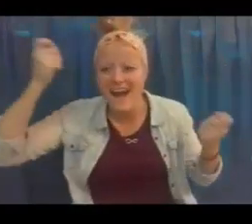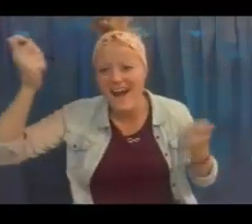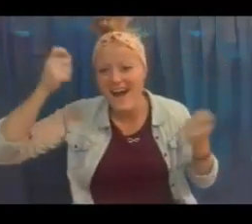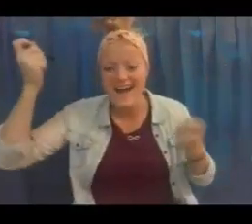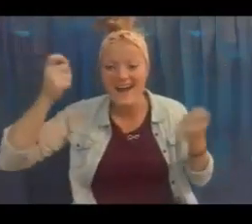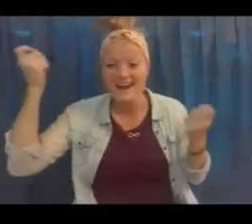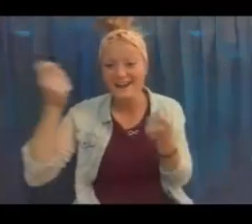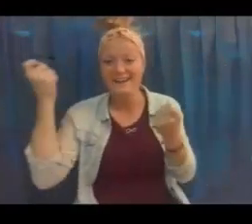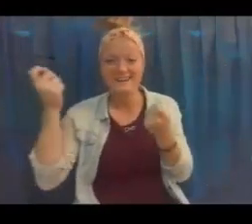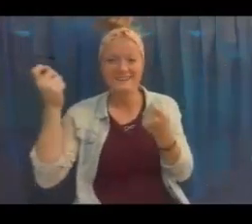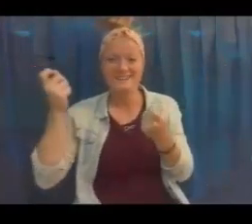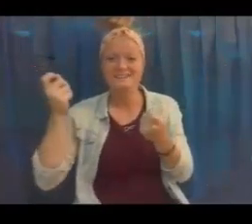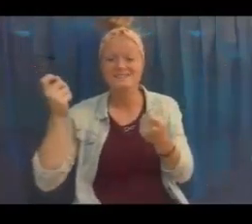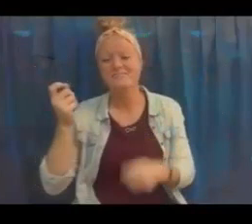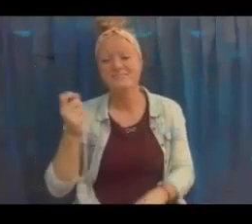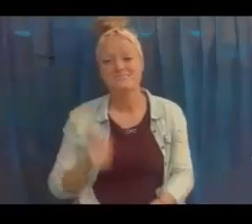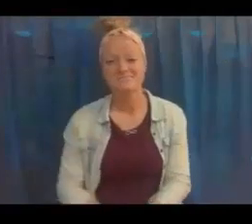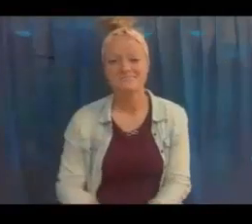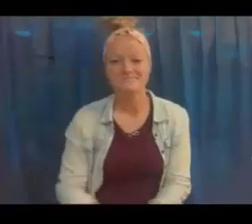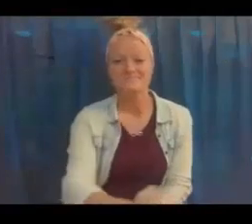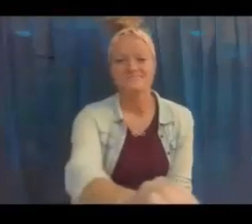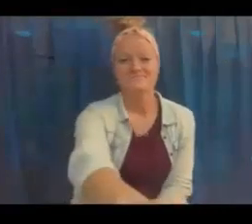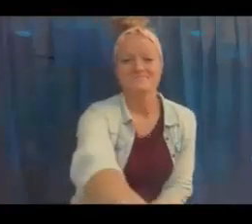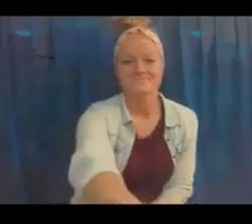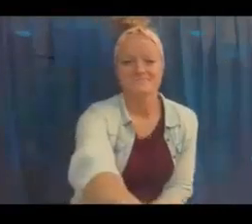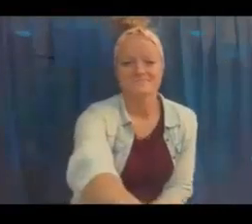line first. Yay, he won.